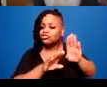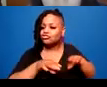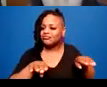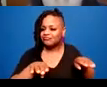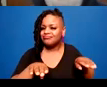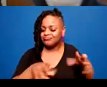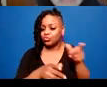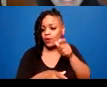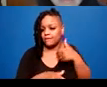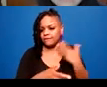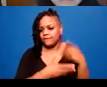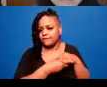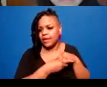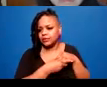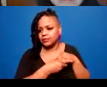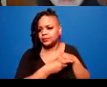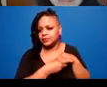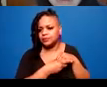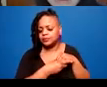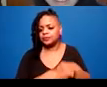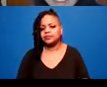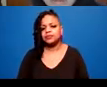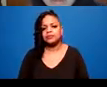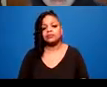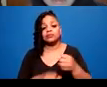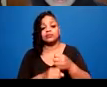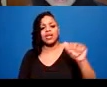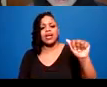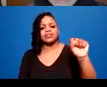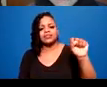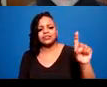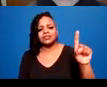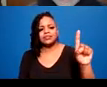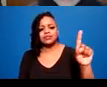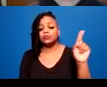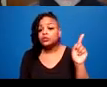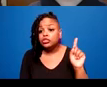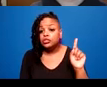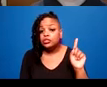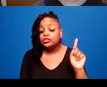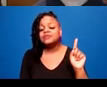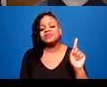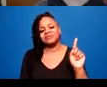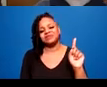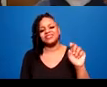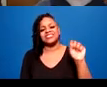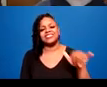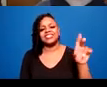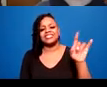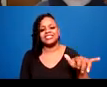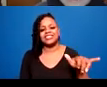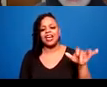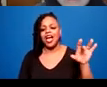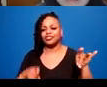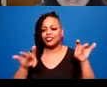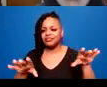Disorder, ASD, in Sydney, Australia. And working with elementary school children with